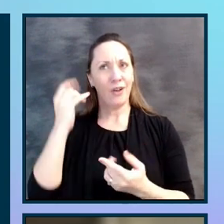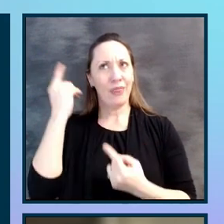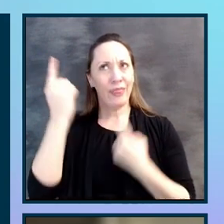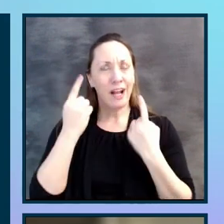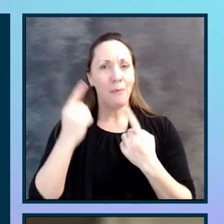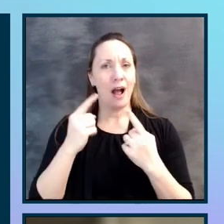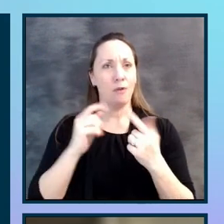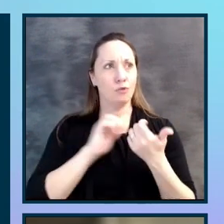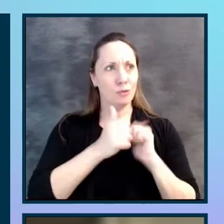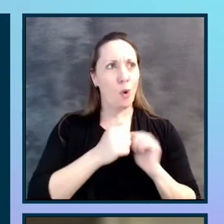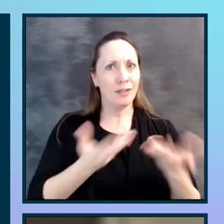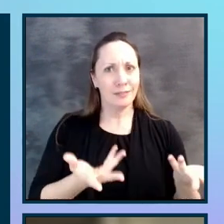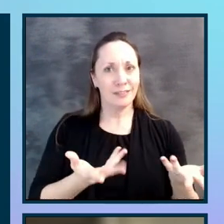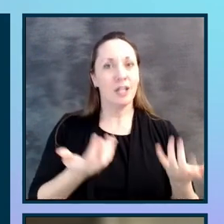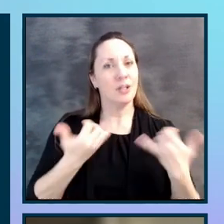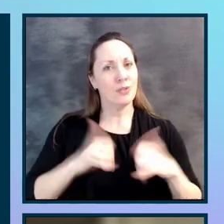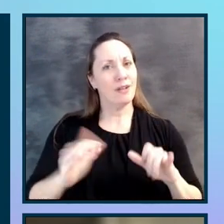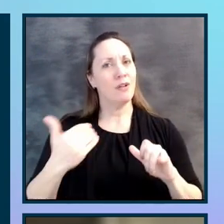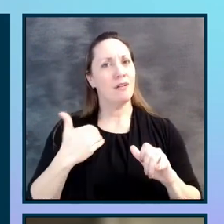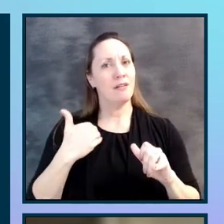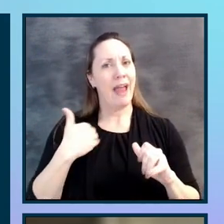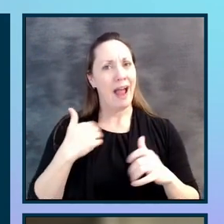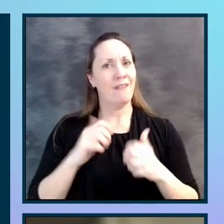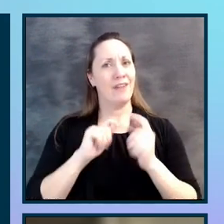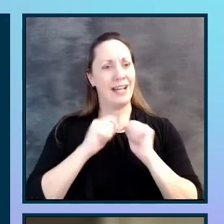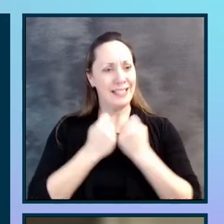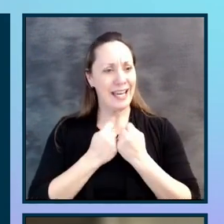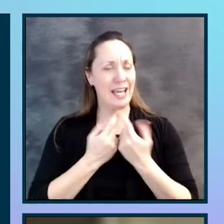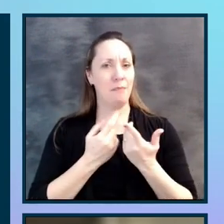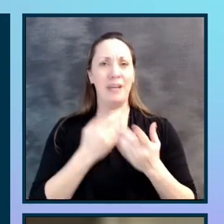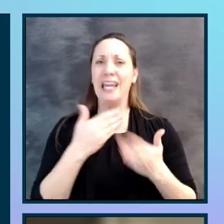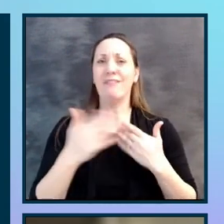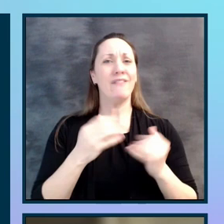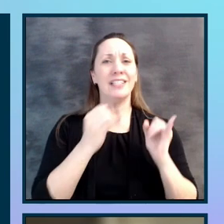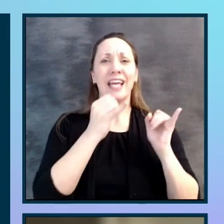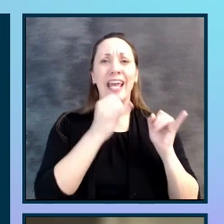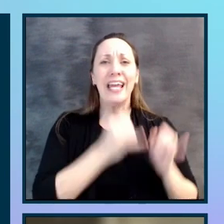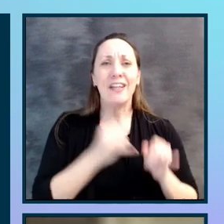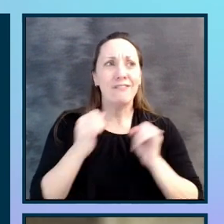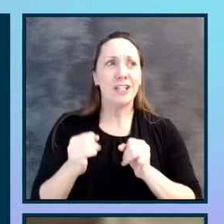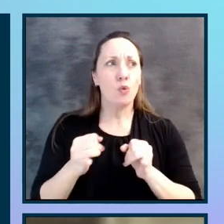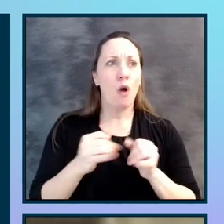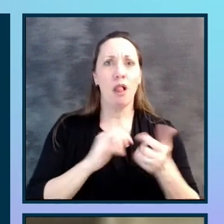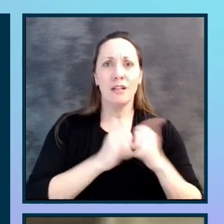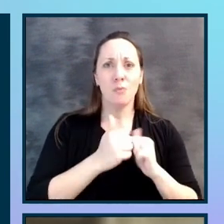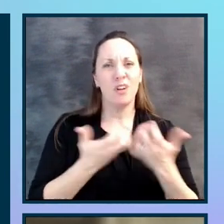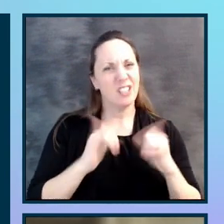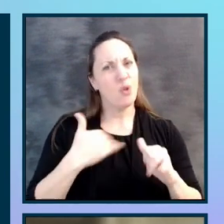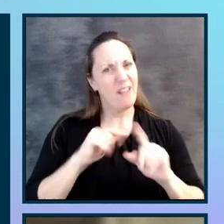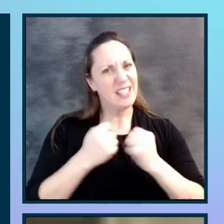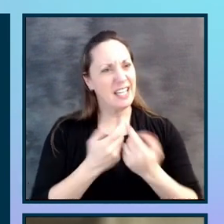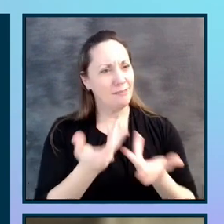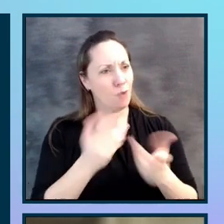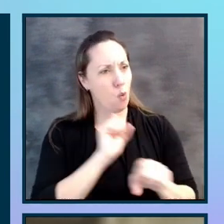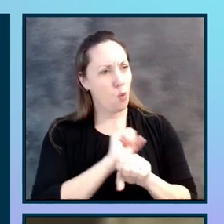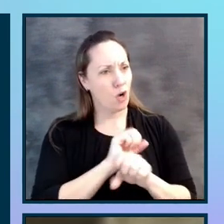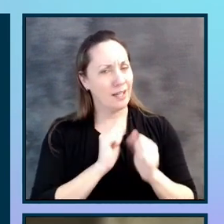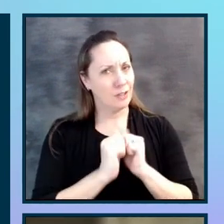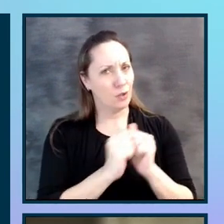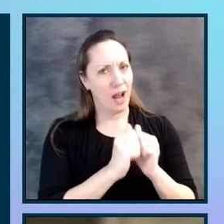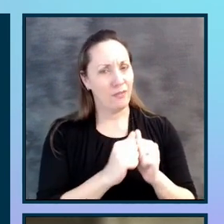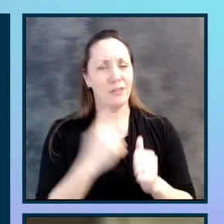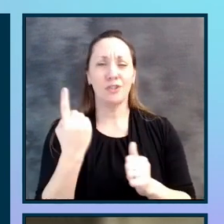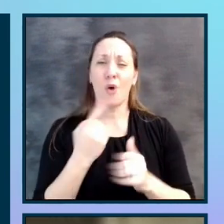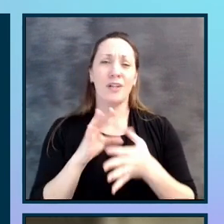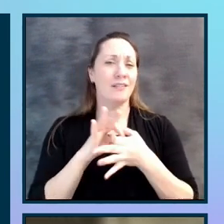but you still will have a team working with you, you know, practicing and coaching and parents. So at some level, there's always going to be team aspects to it. And at